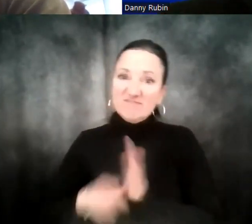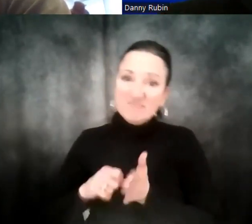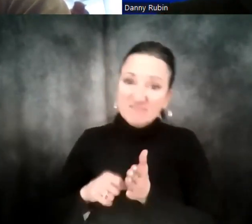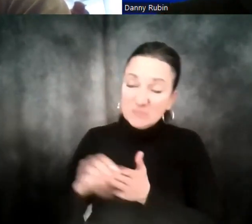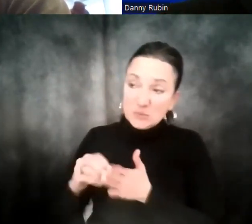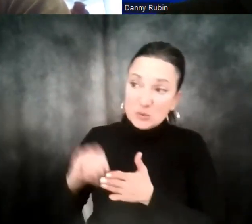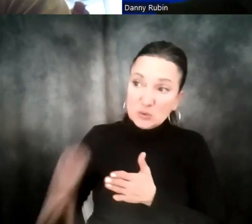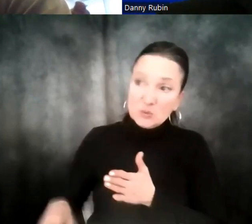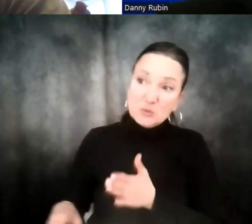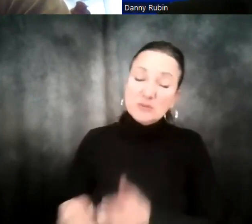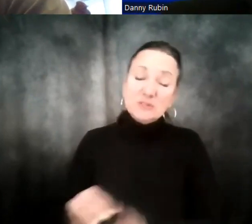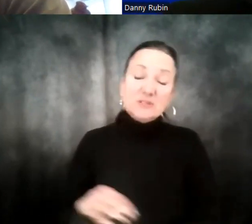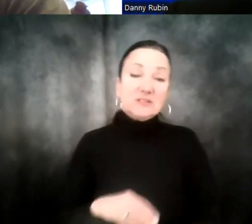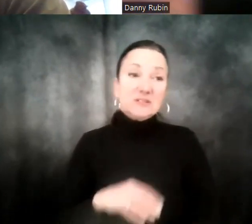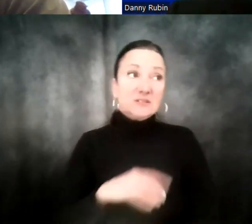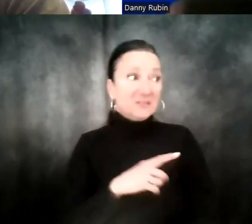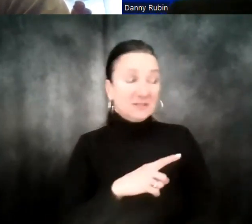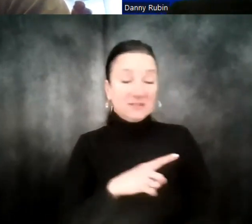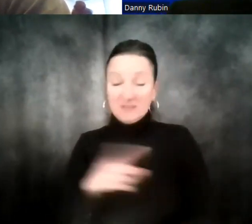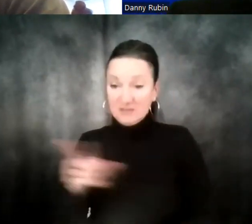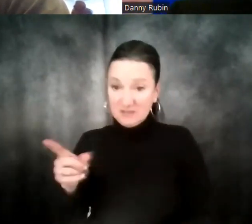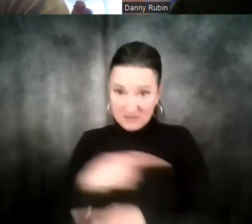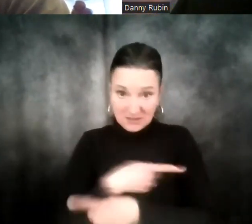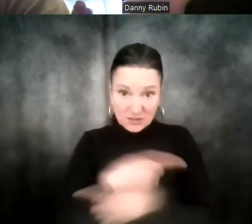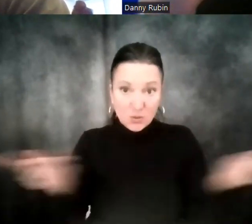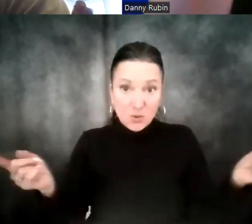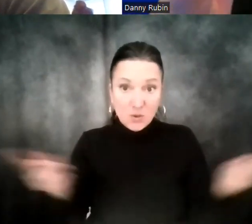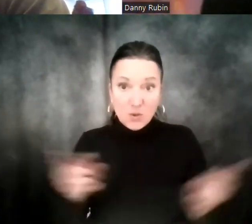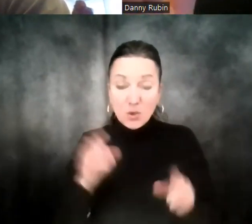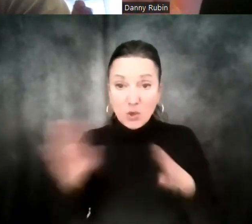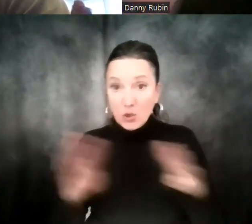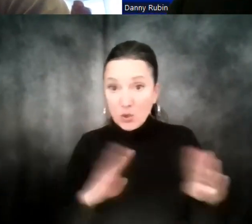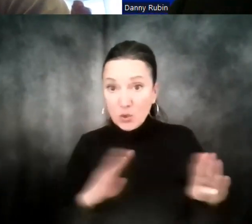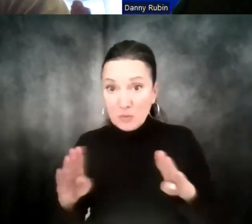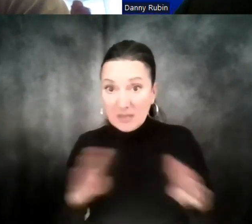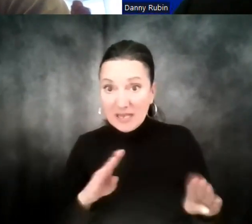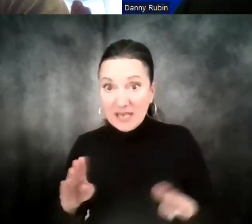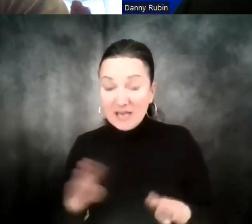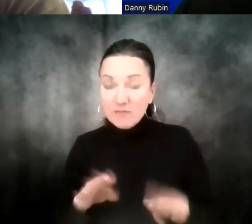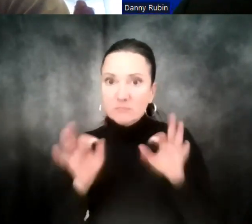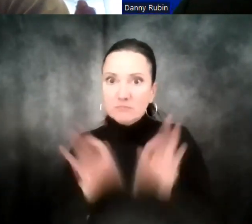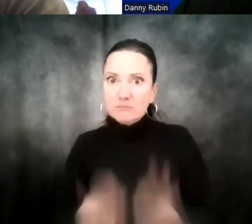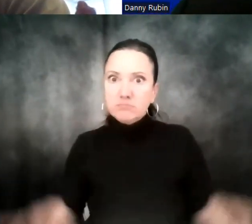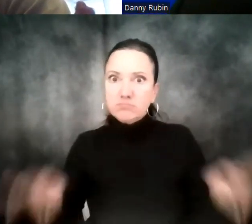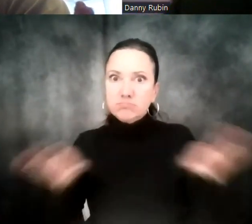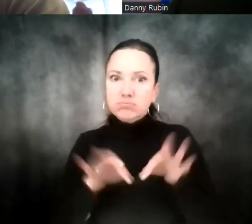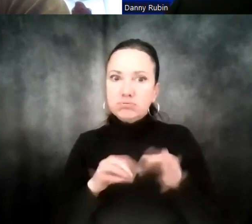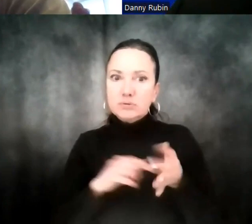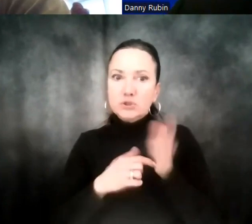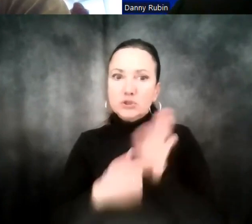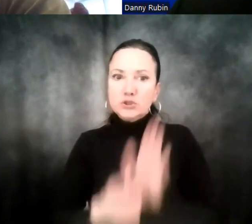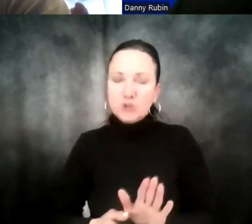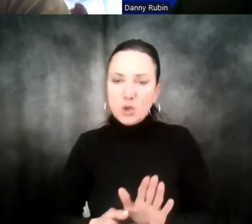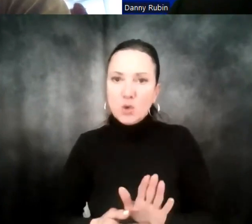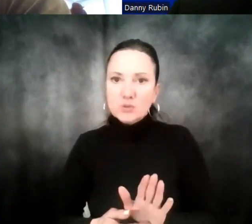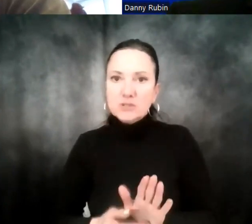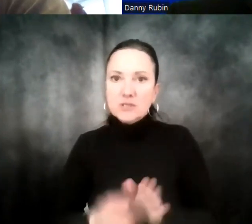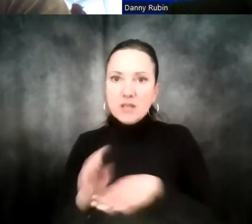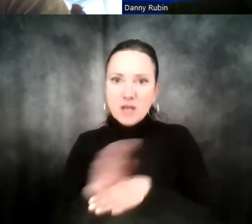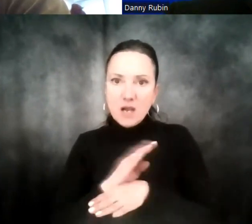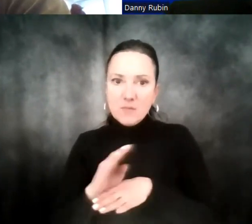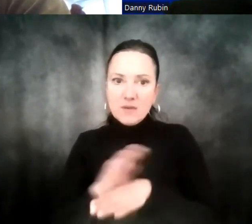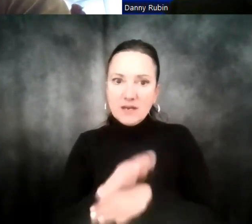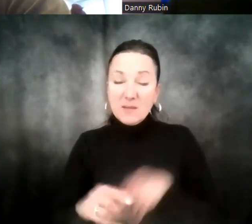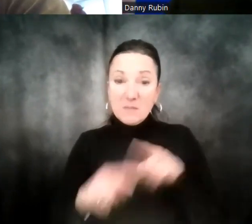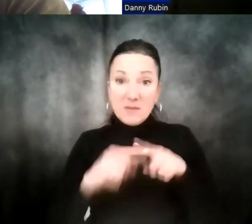you work for somebody, how you behave makes the person think about the entire company that way, positively or negatively. Do you